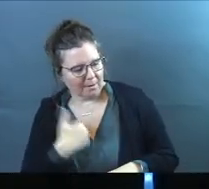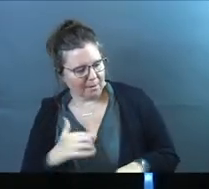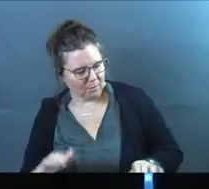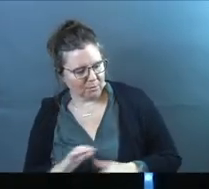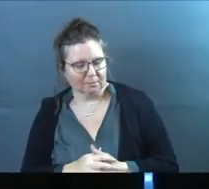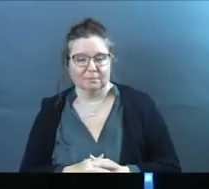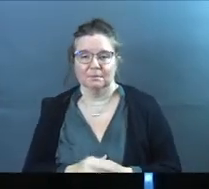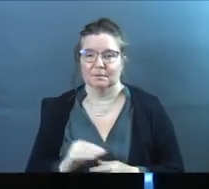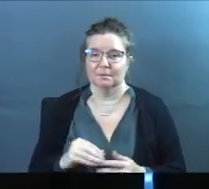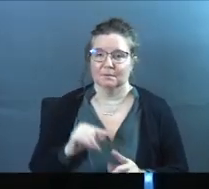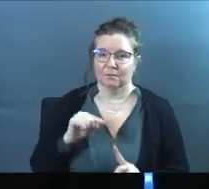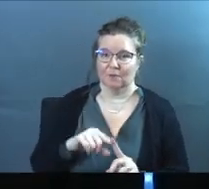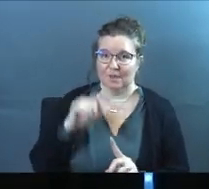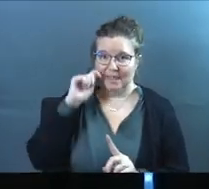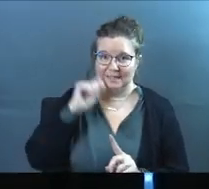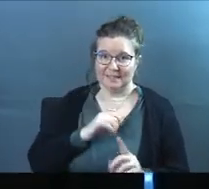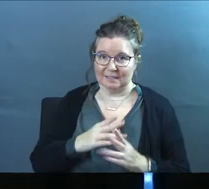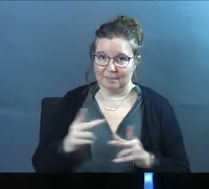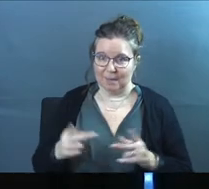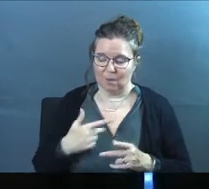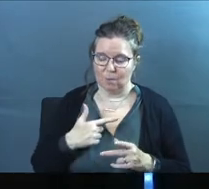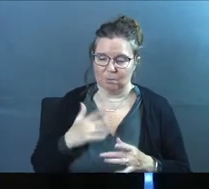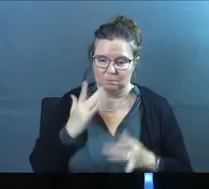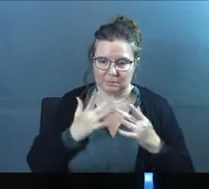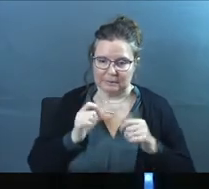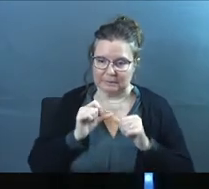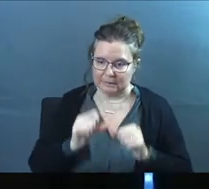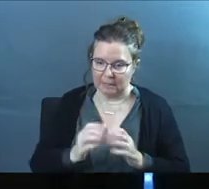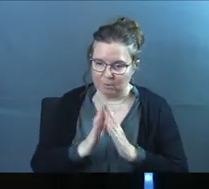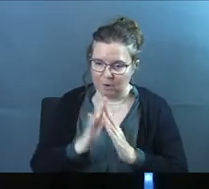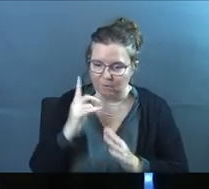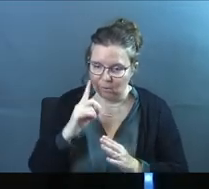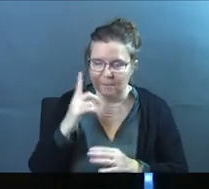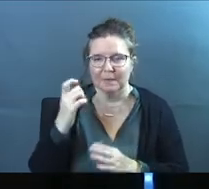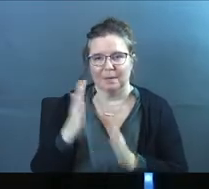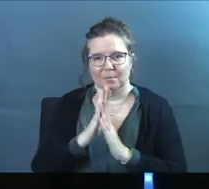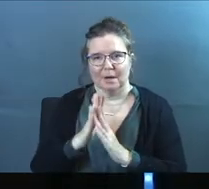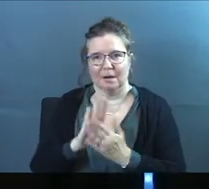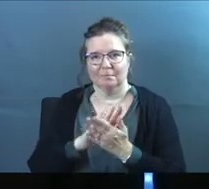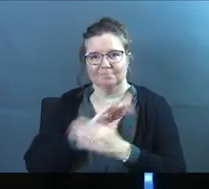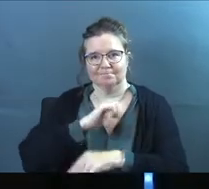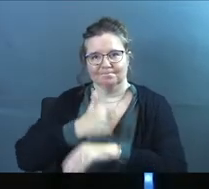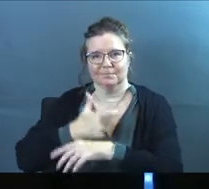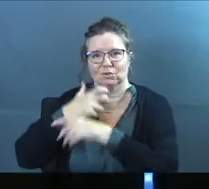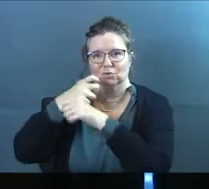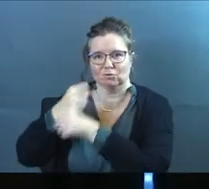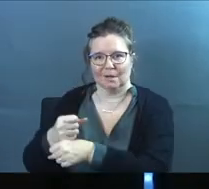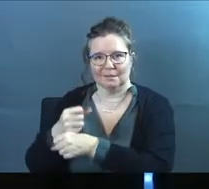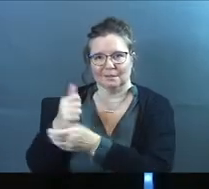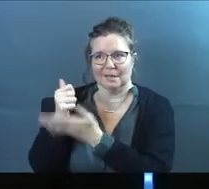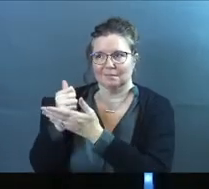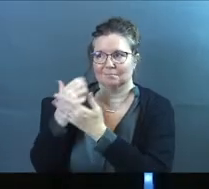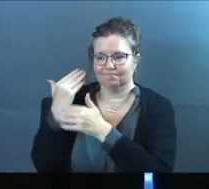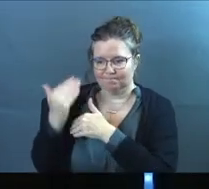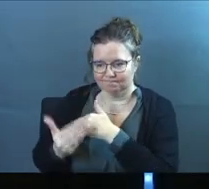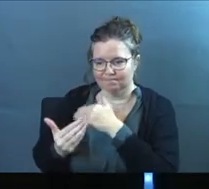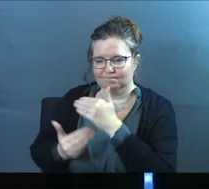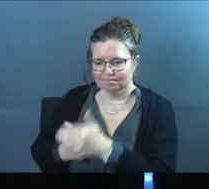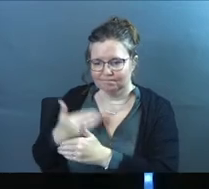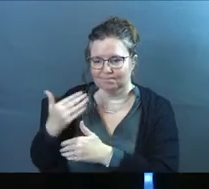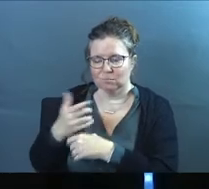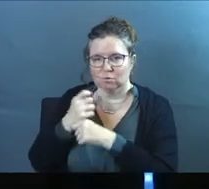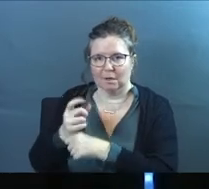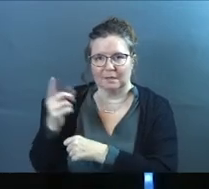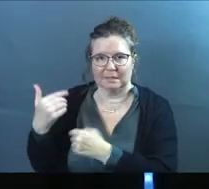So again, number two, for that teenage space, when we get stuck, why keep praying? Because prayer brings trust. God's going to help us to strengthen, keep moving forward,